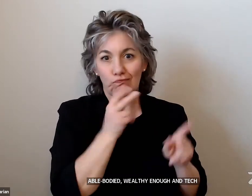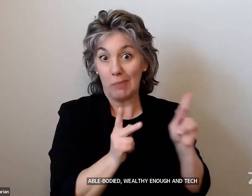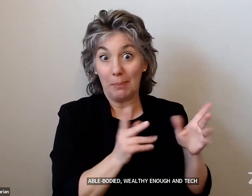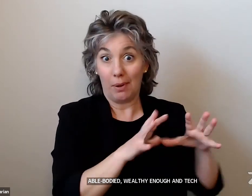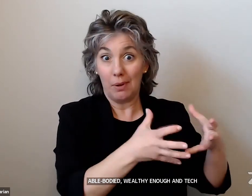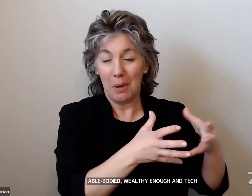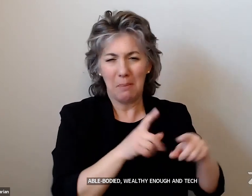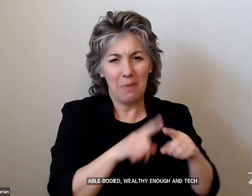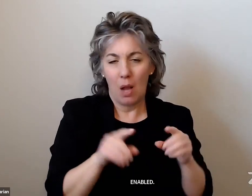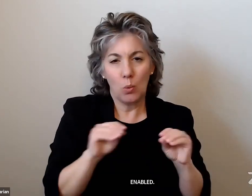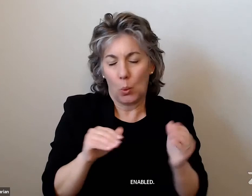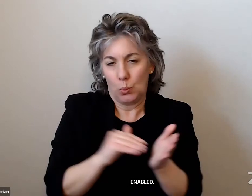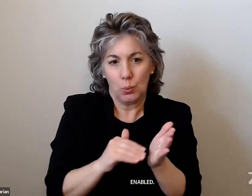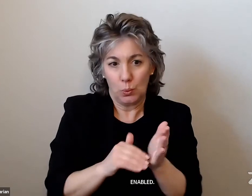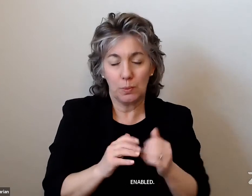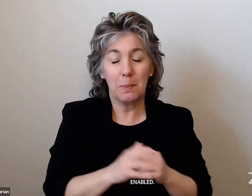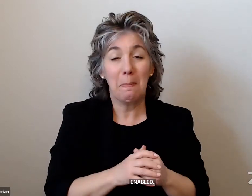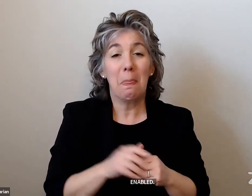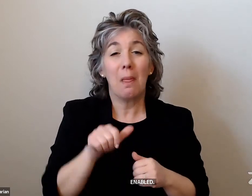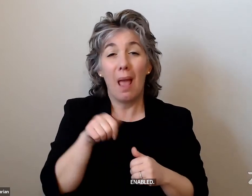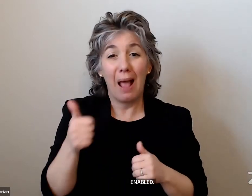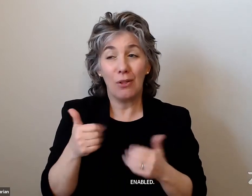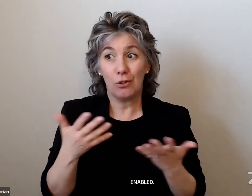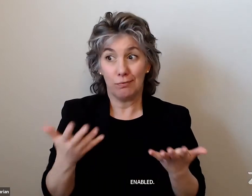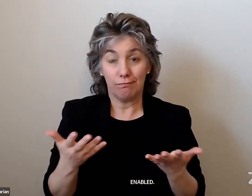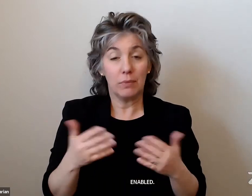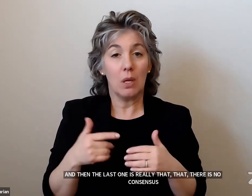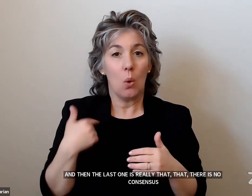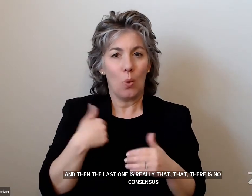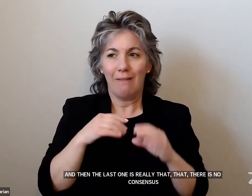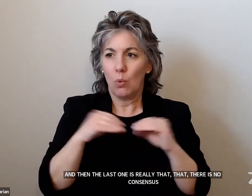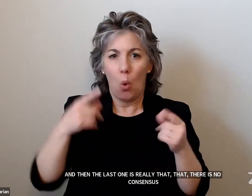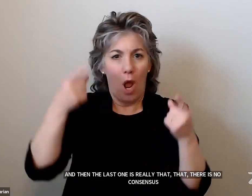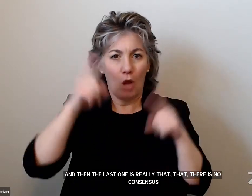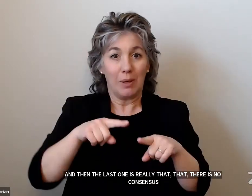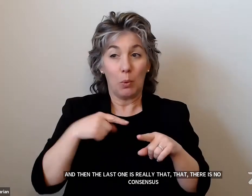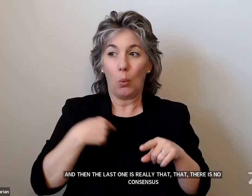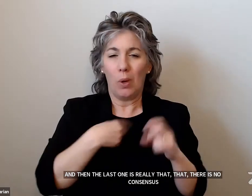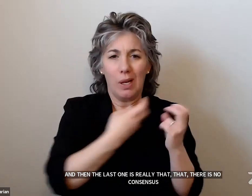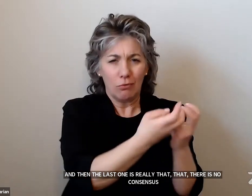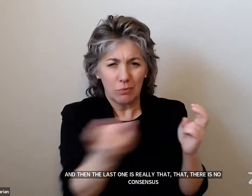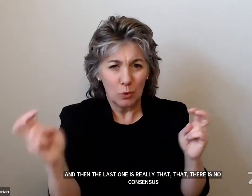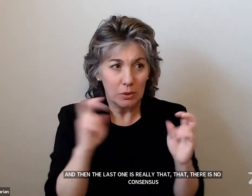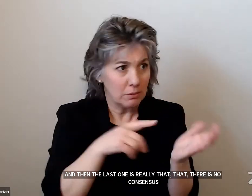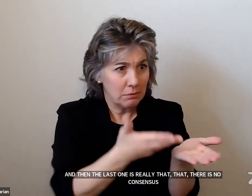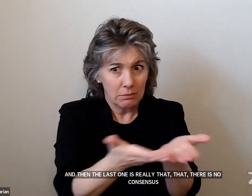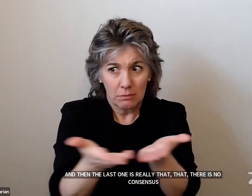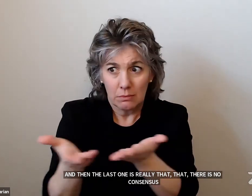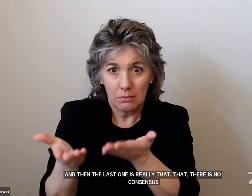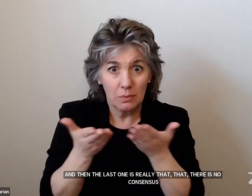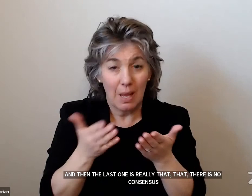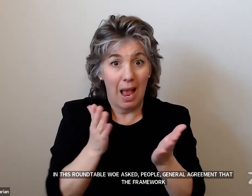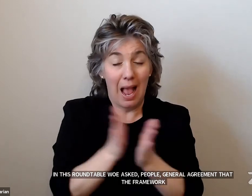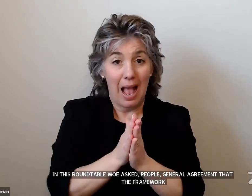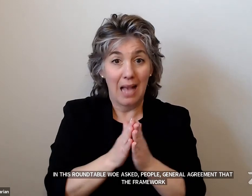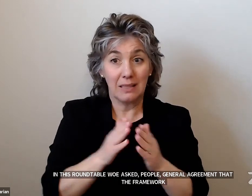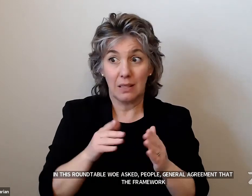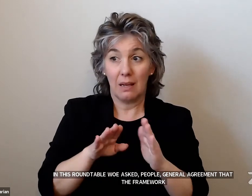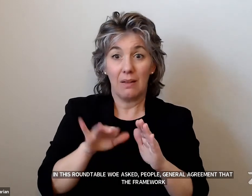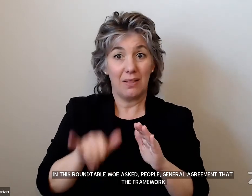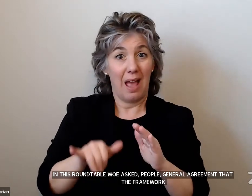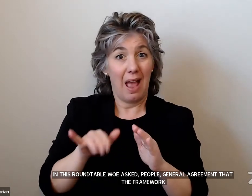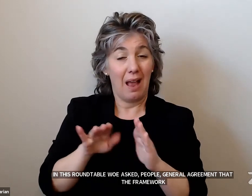the last one is really that there's no consensus. So in this roundtable, we asked people, there was general agreement that the framework that we developed in this research was